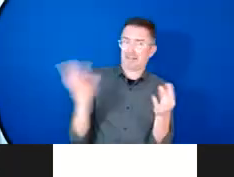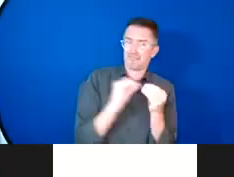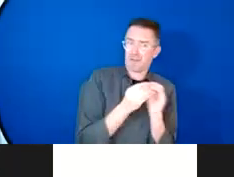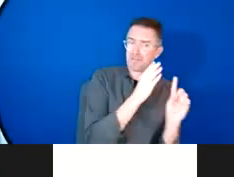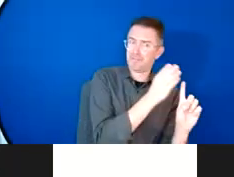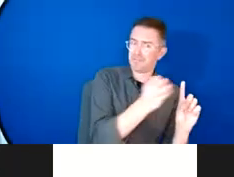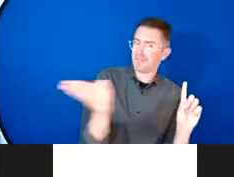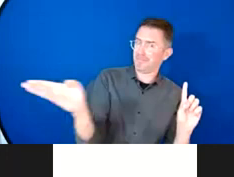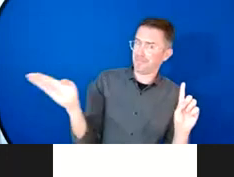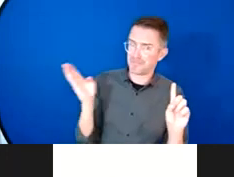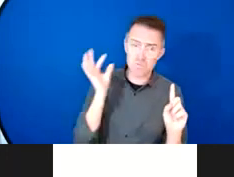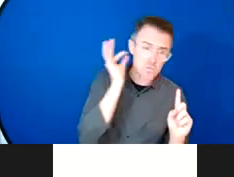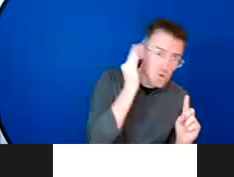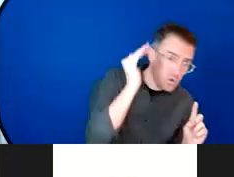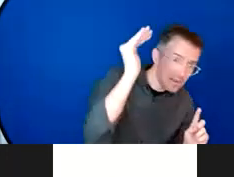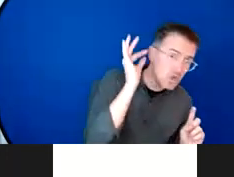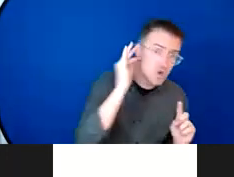actually financed